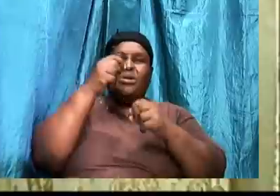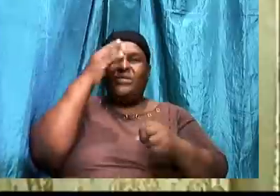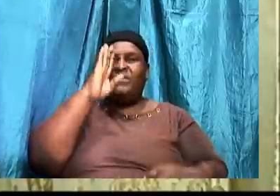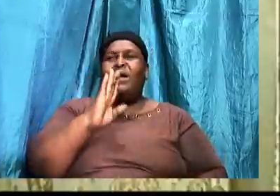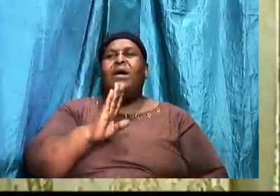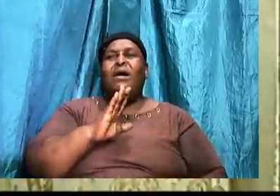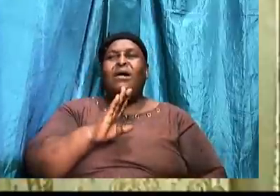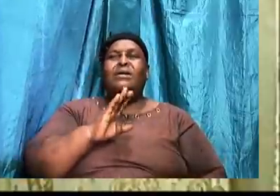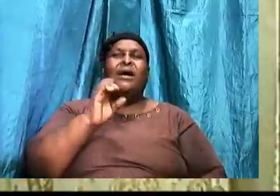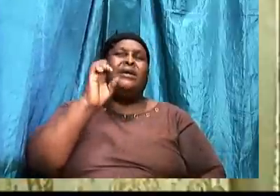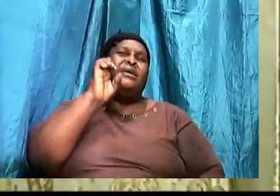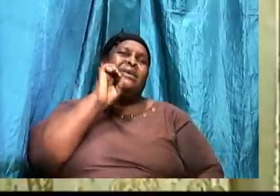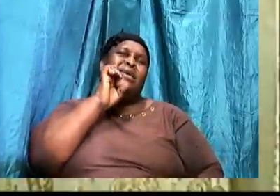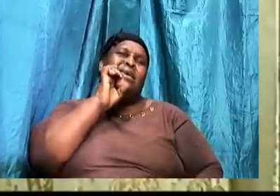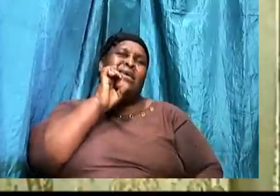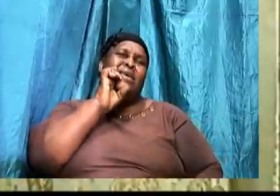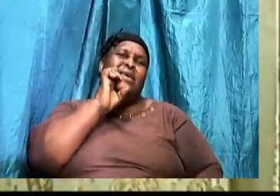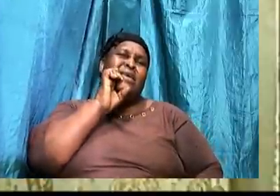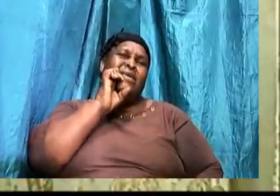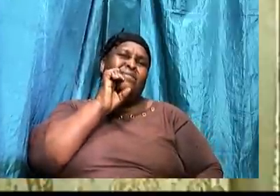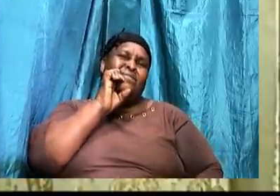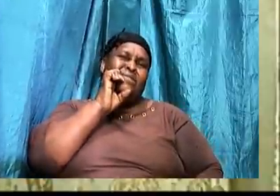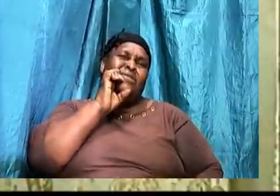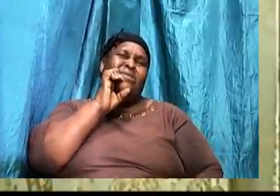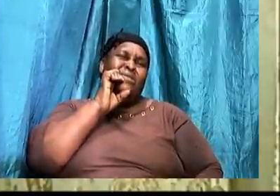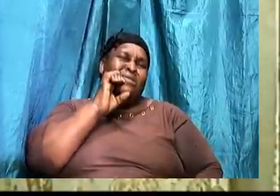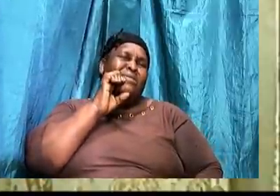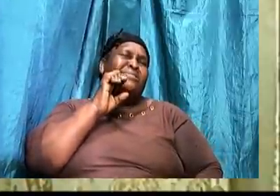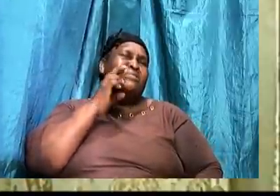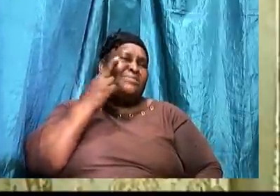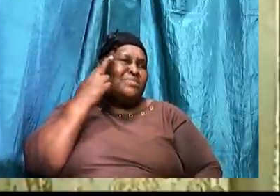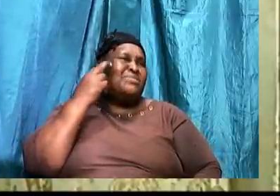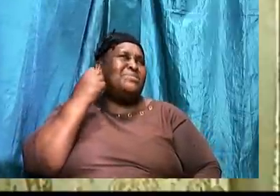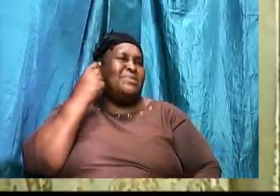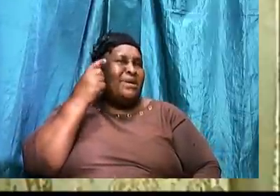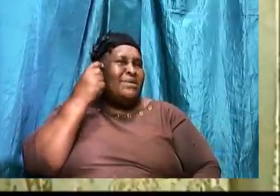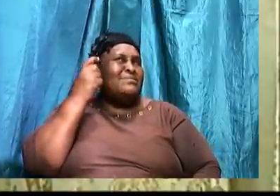spin on it. And said. Look here. This thing is good for me to eat.